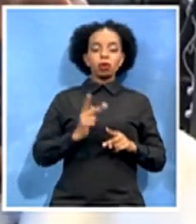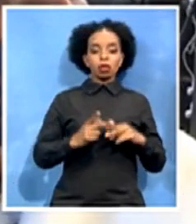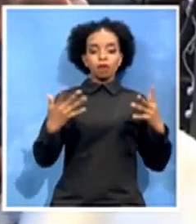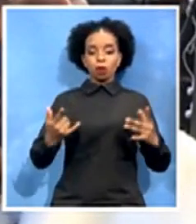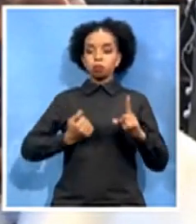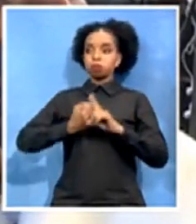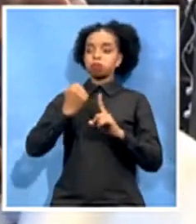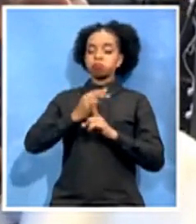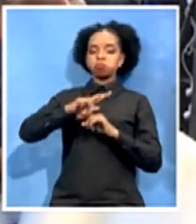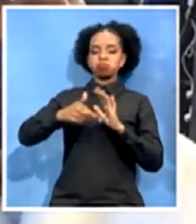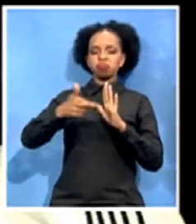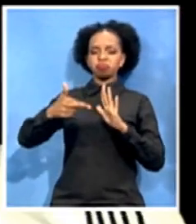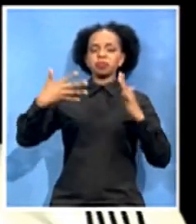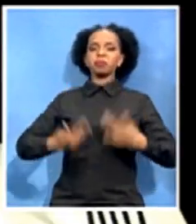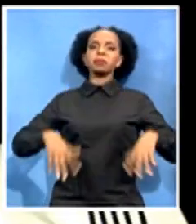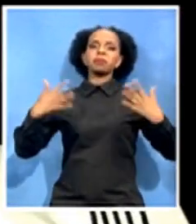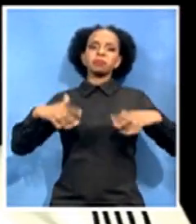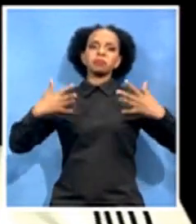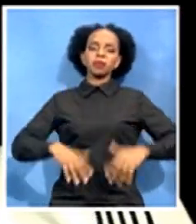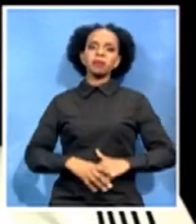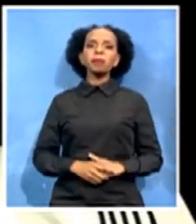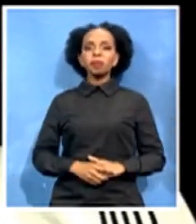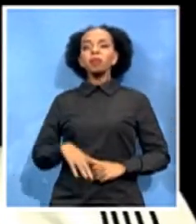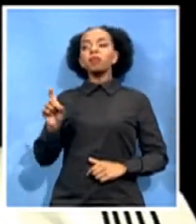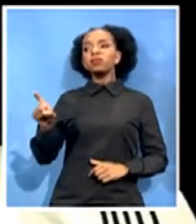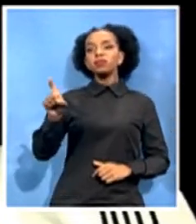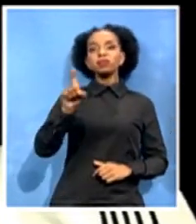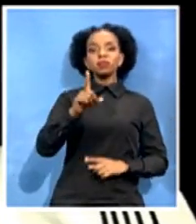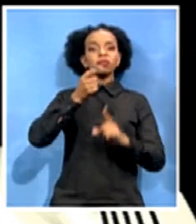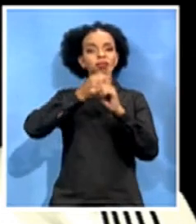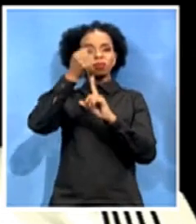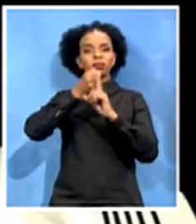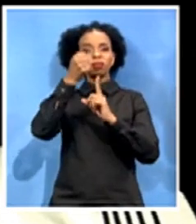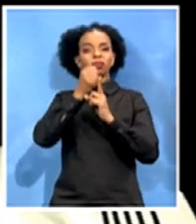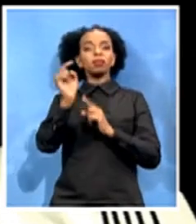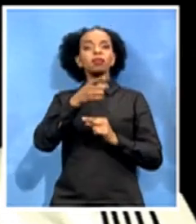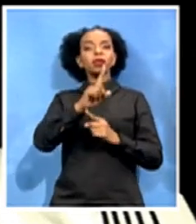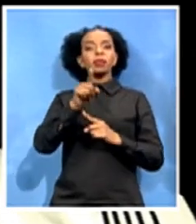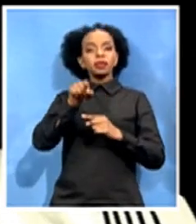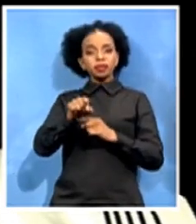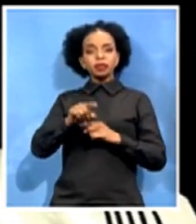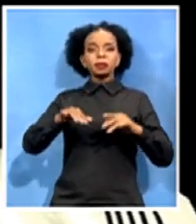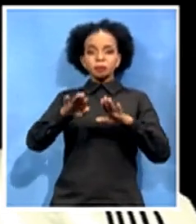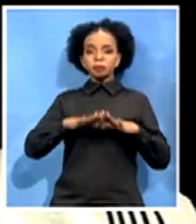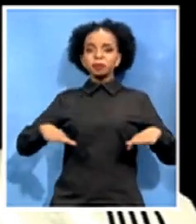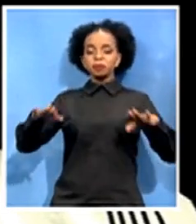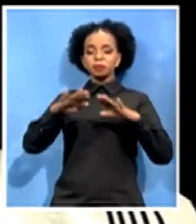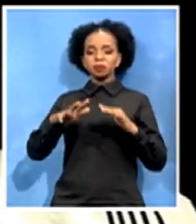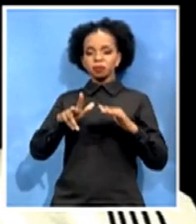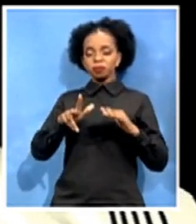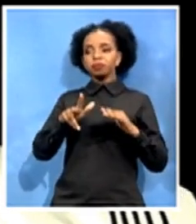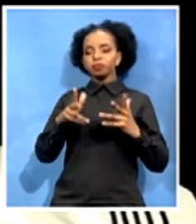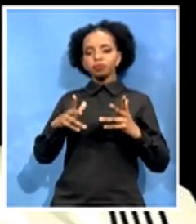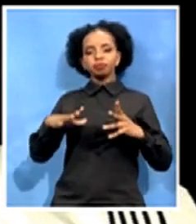against colonial dispossession and against colonial conquest. They used different strategies.